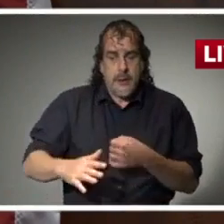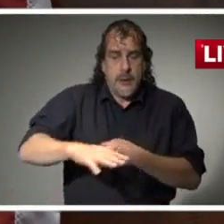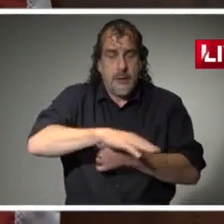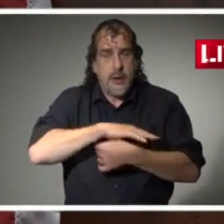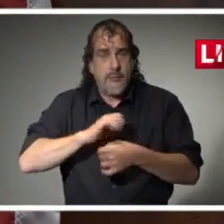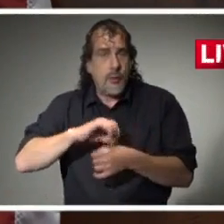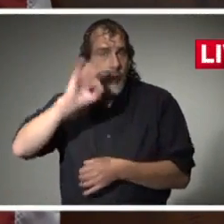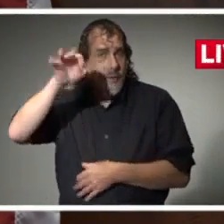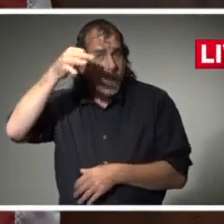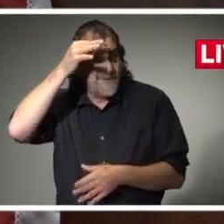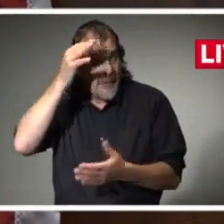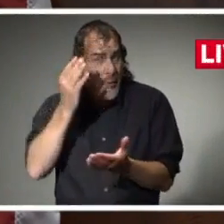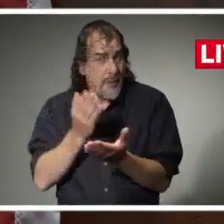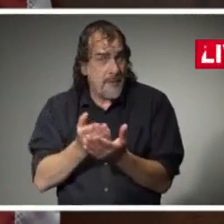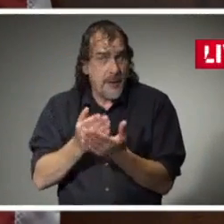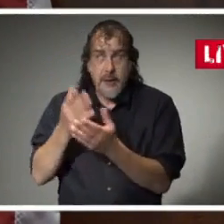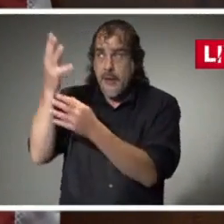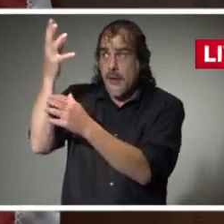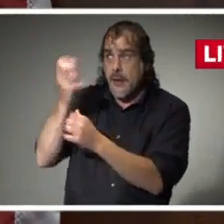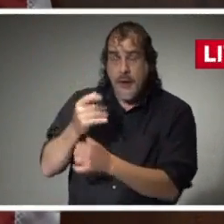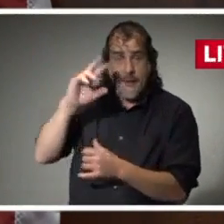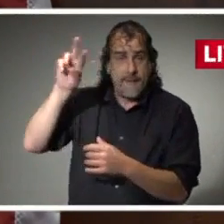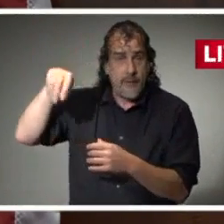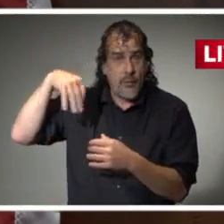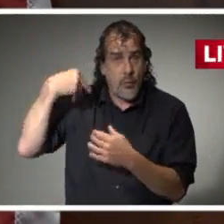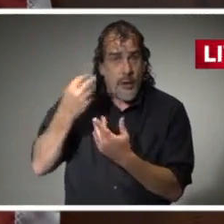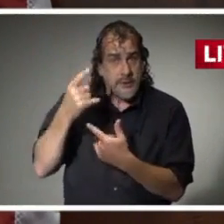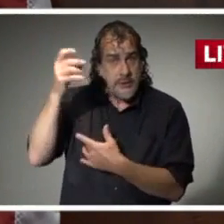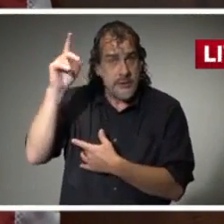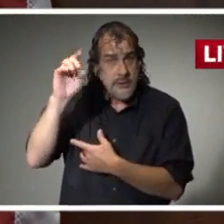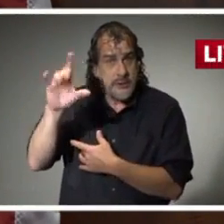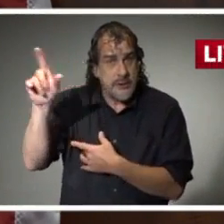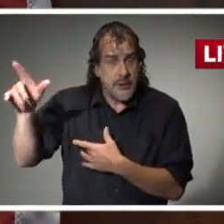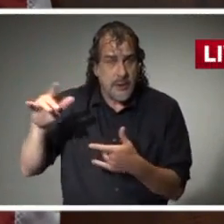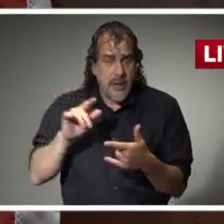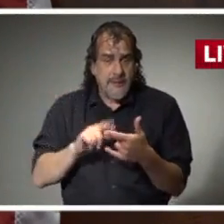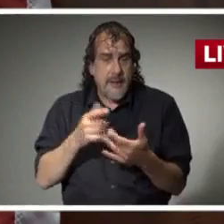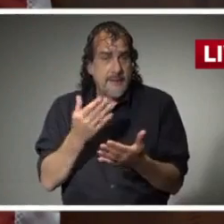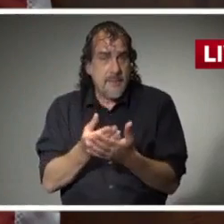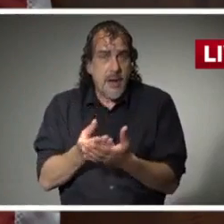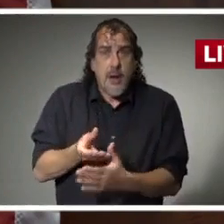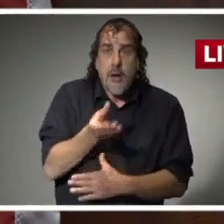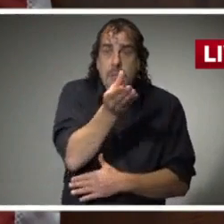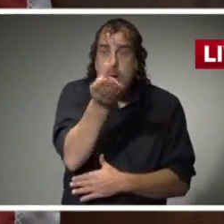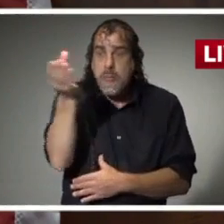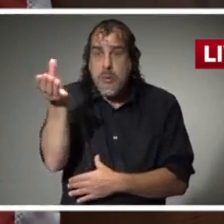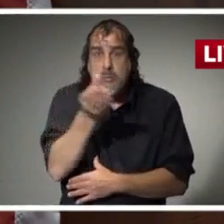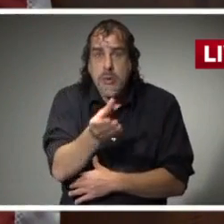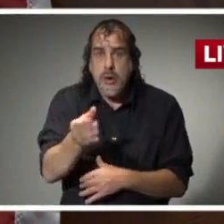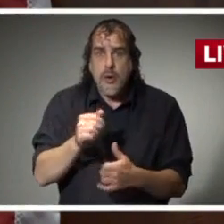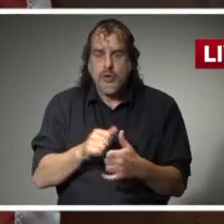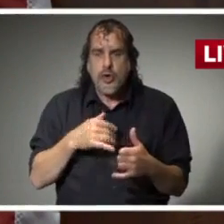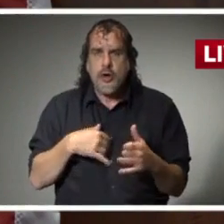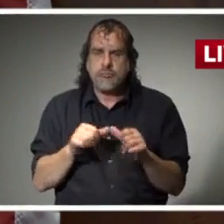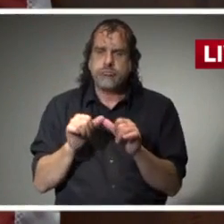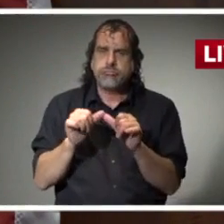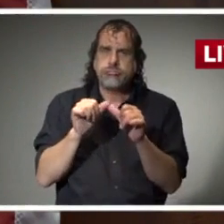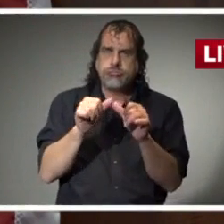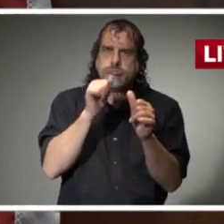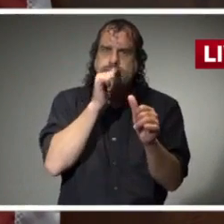have gotten directly from Washington, these advances should help sustain them in slow months